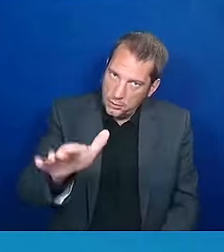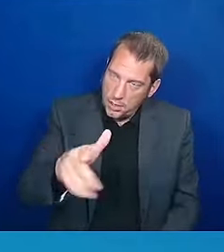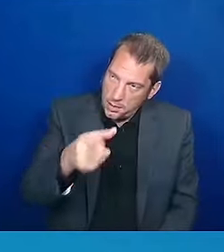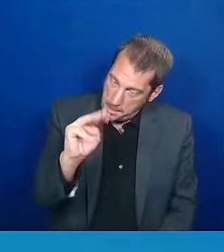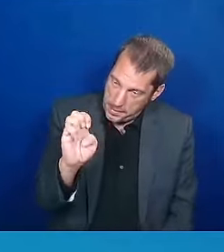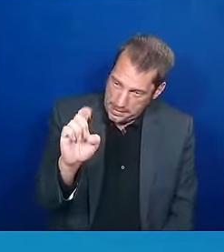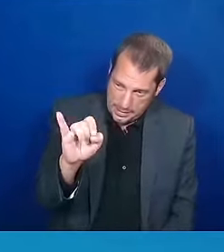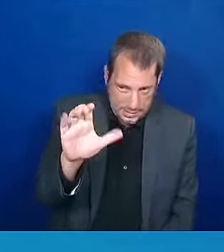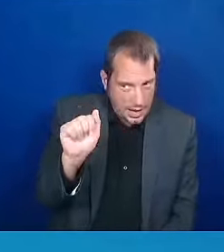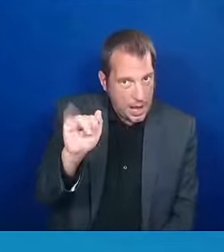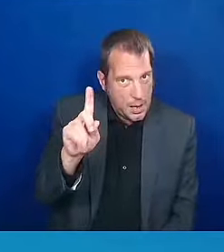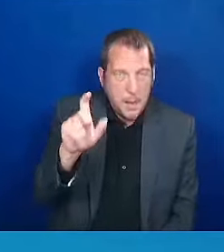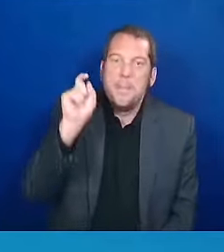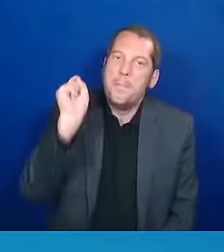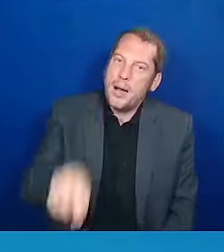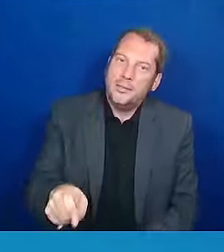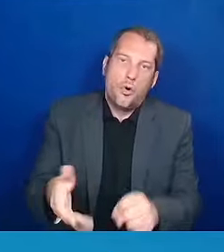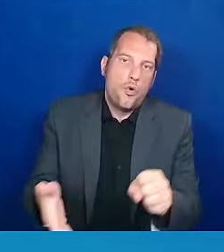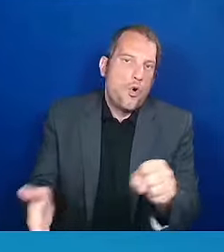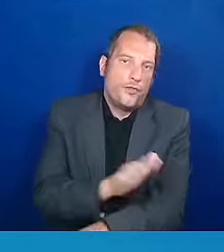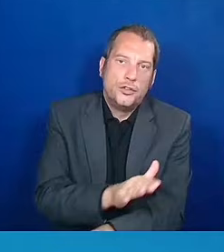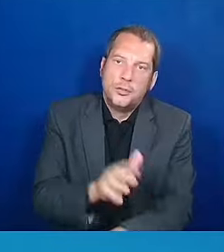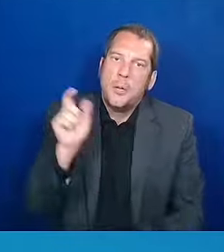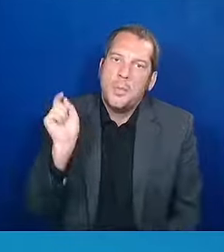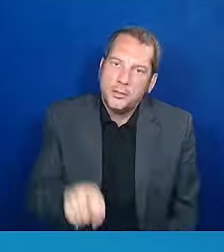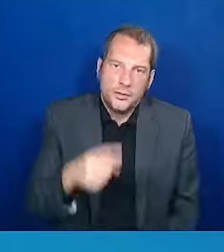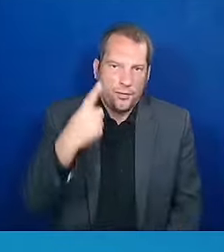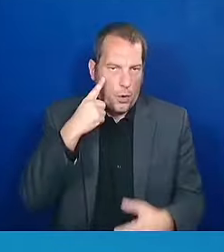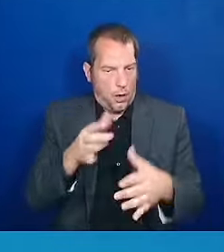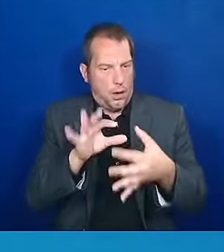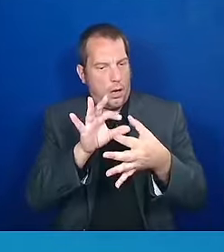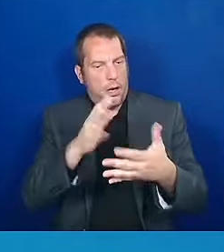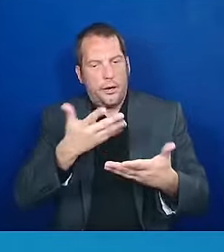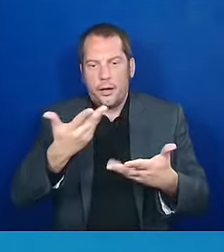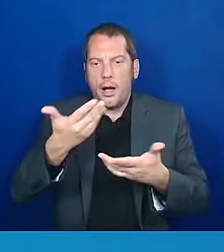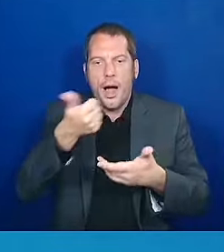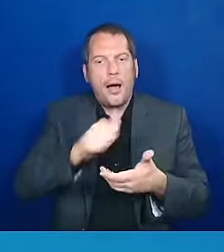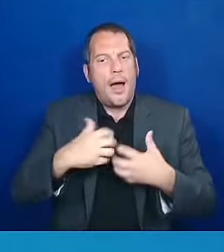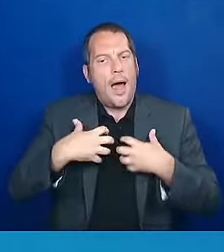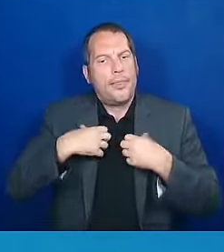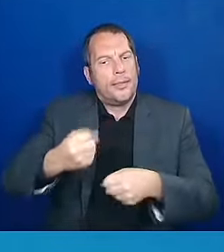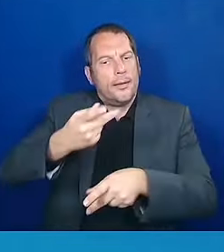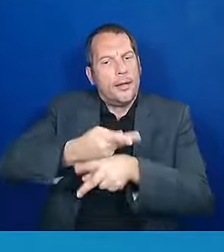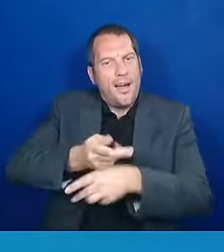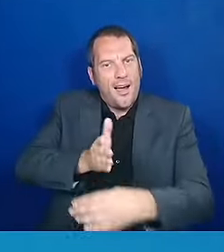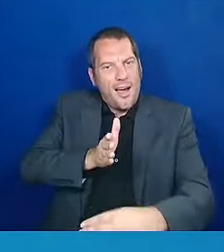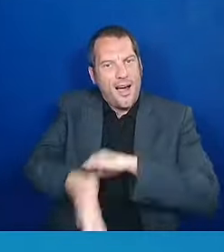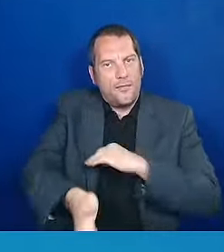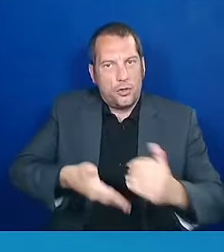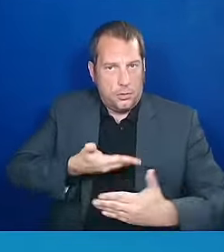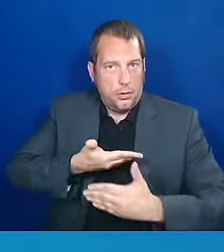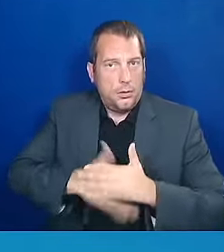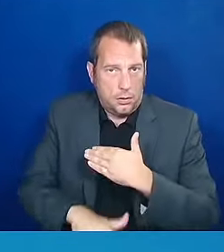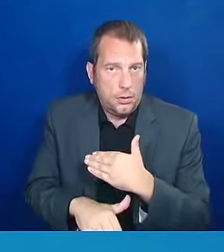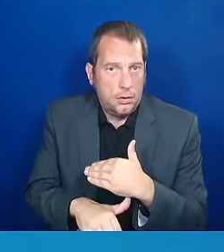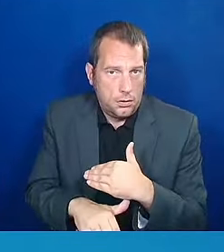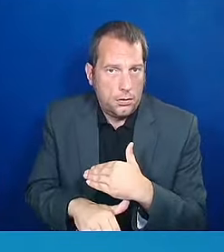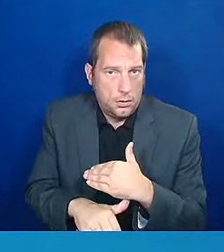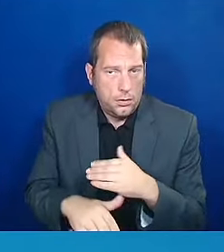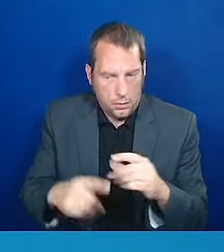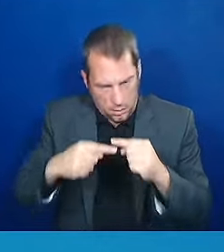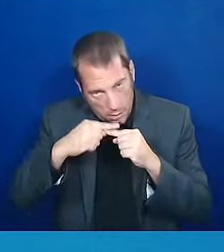the measly two months a year that you've been doing to a full year. And I am proud to report